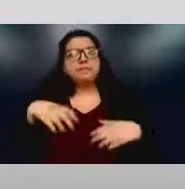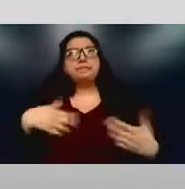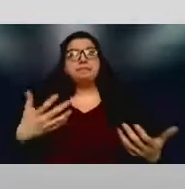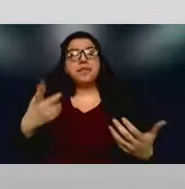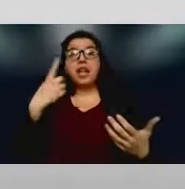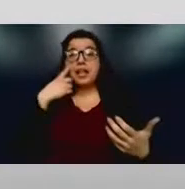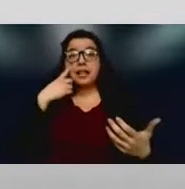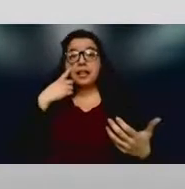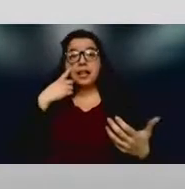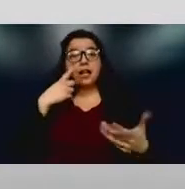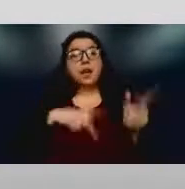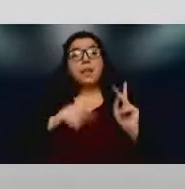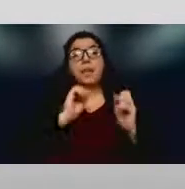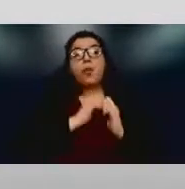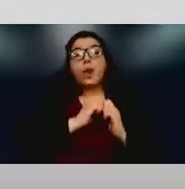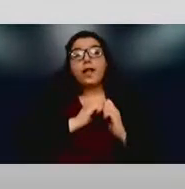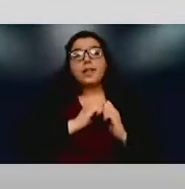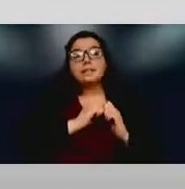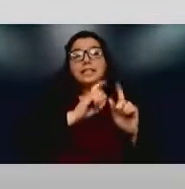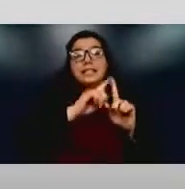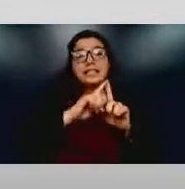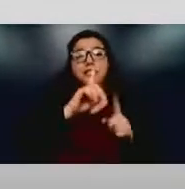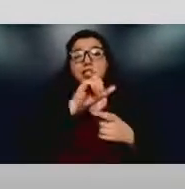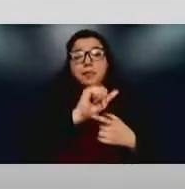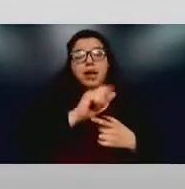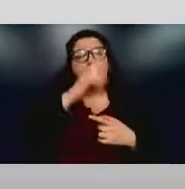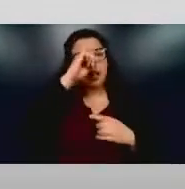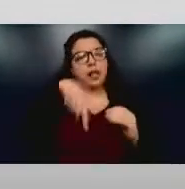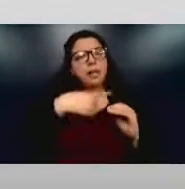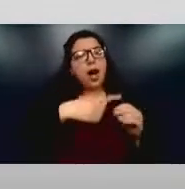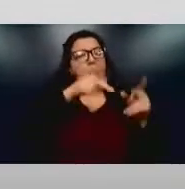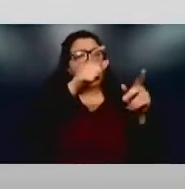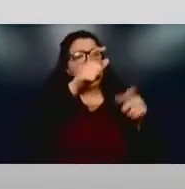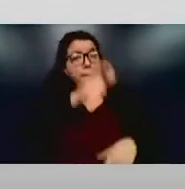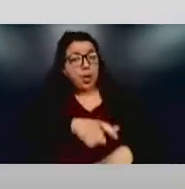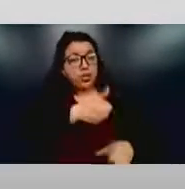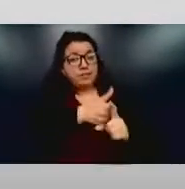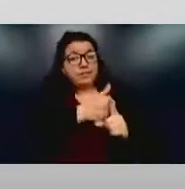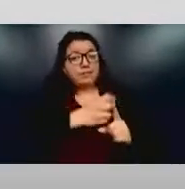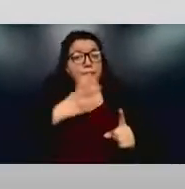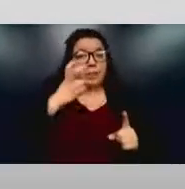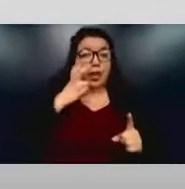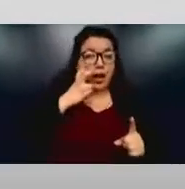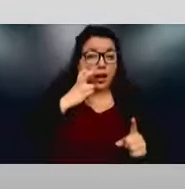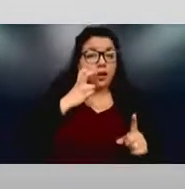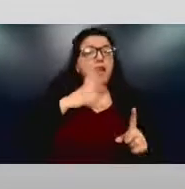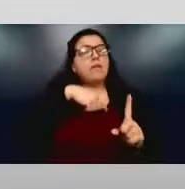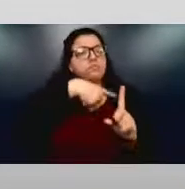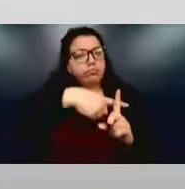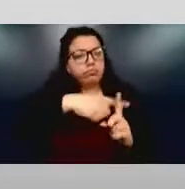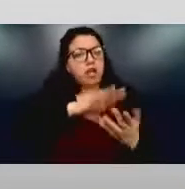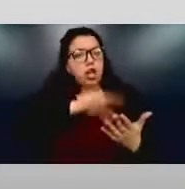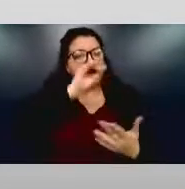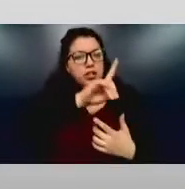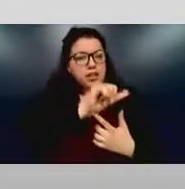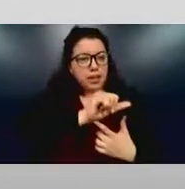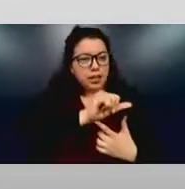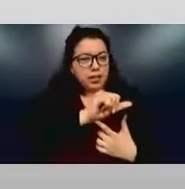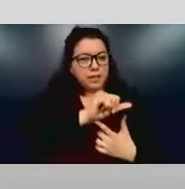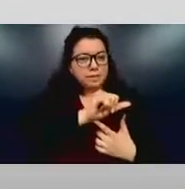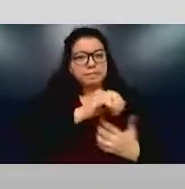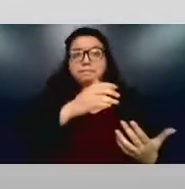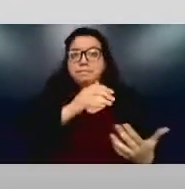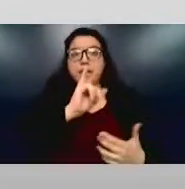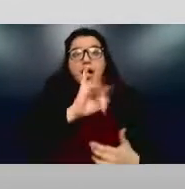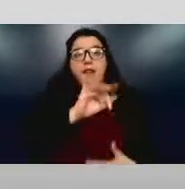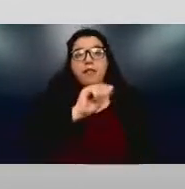multiple disabilities, like a person who's blind but also has a learning disability, who was on the autism spectrum but also has a mobility impairment,